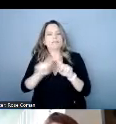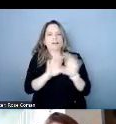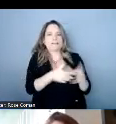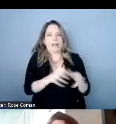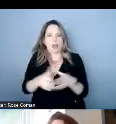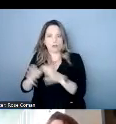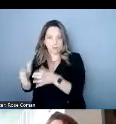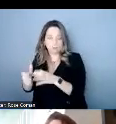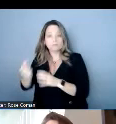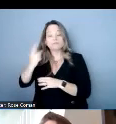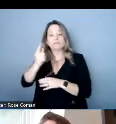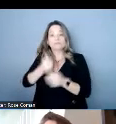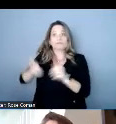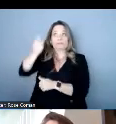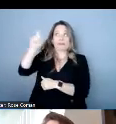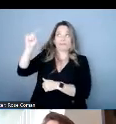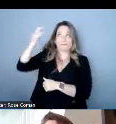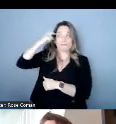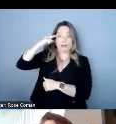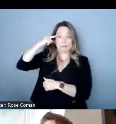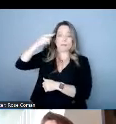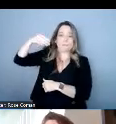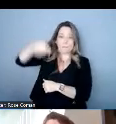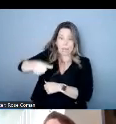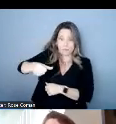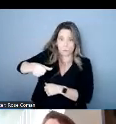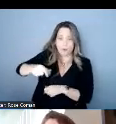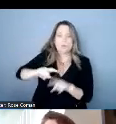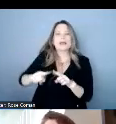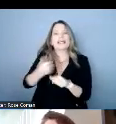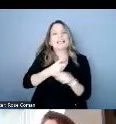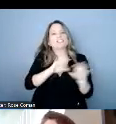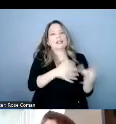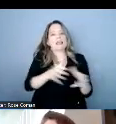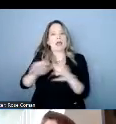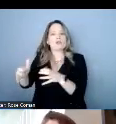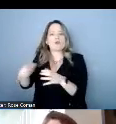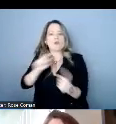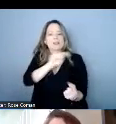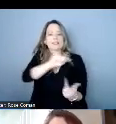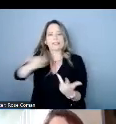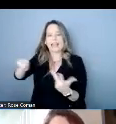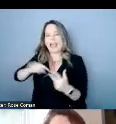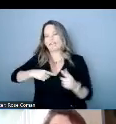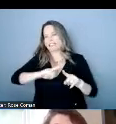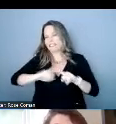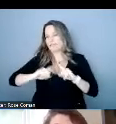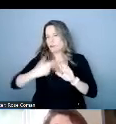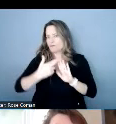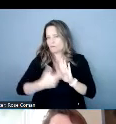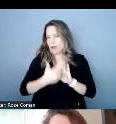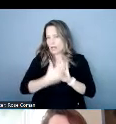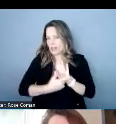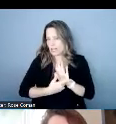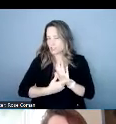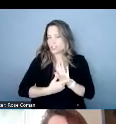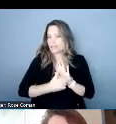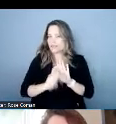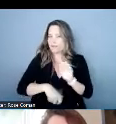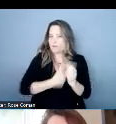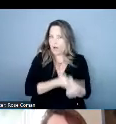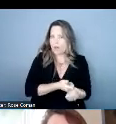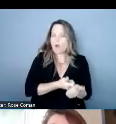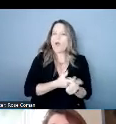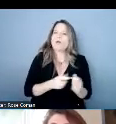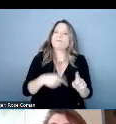all paid for by the federal government but these different categories have slightly different regulations and serve different accessibility needs